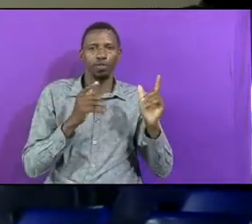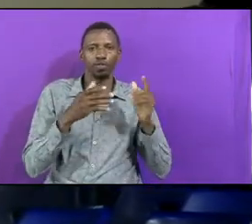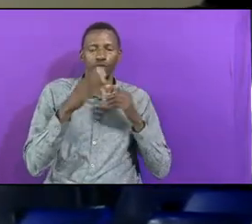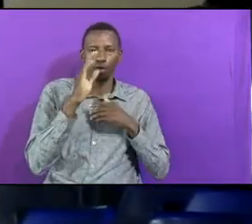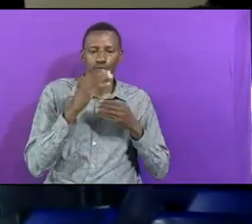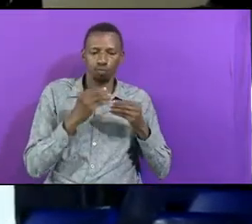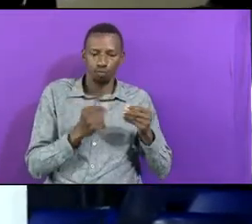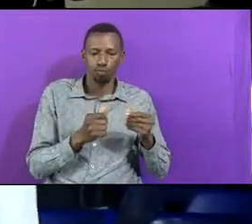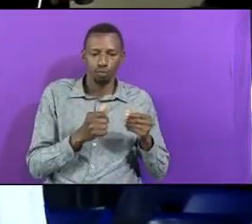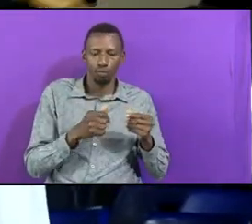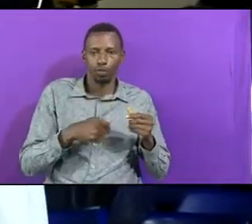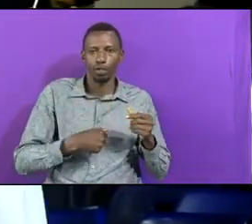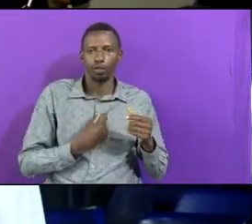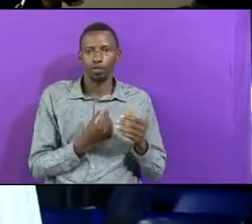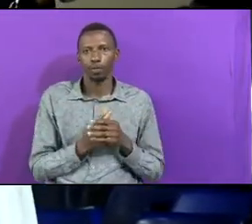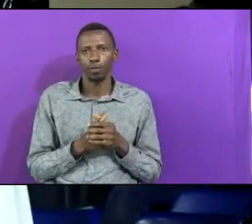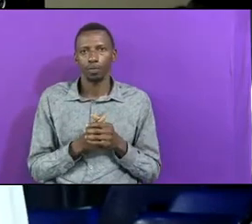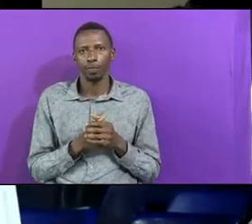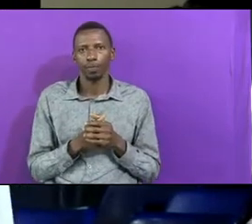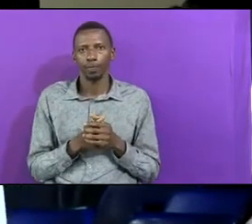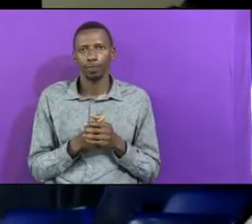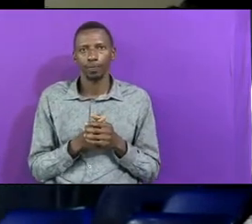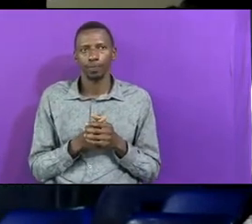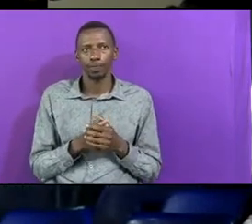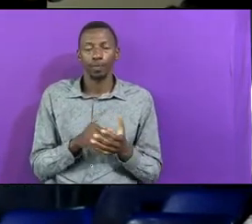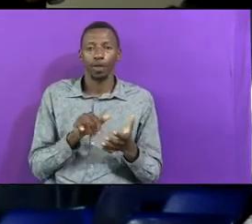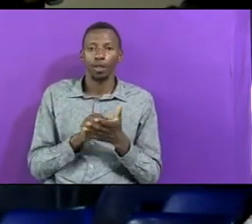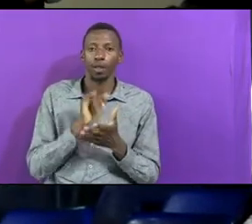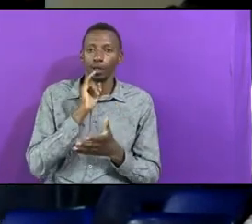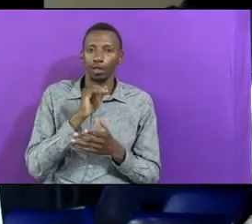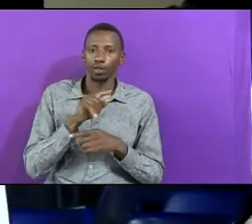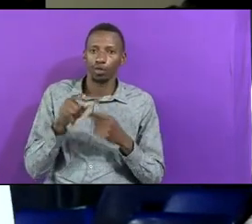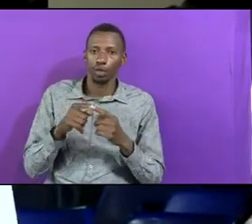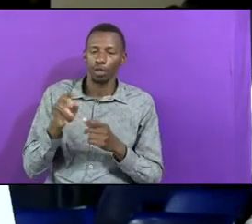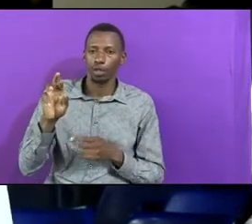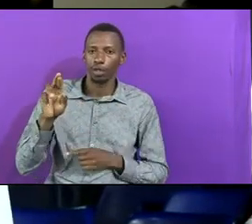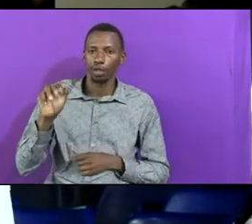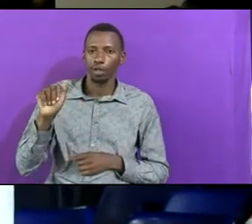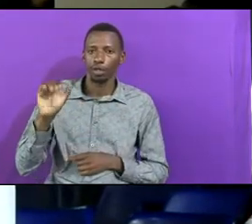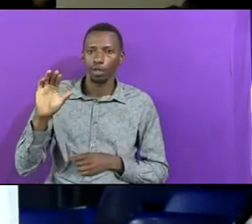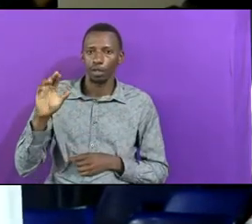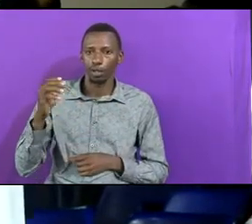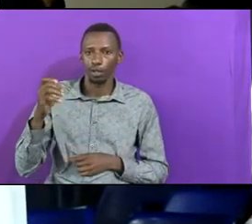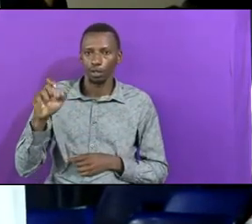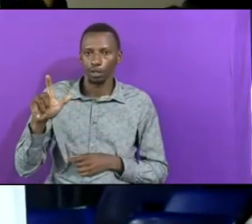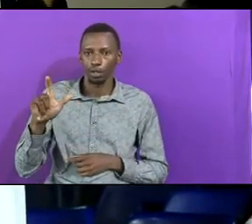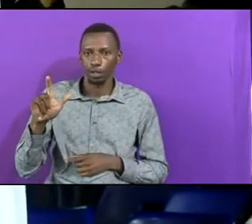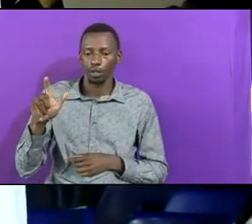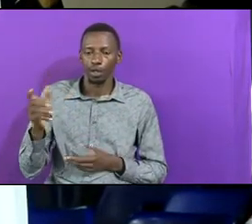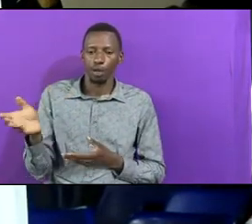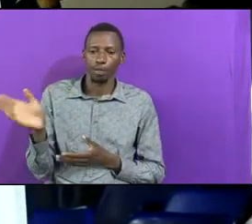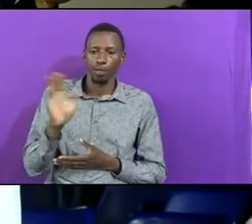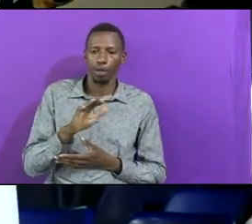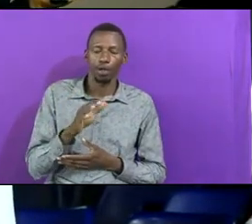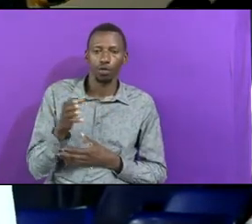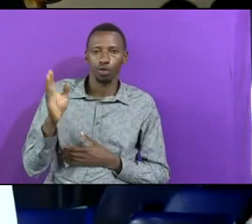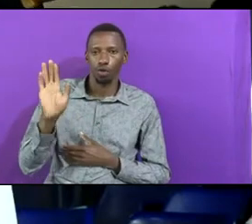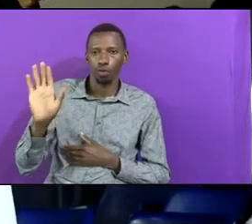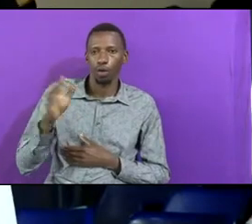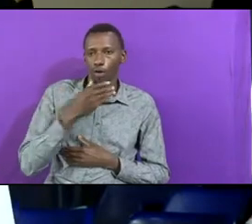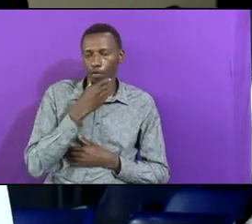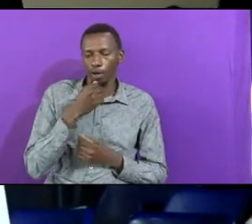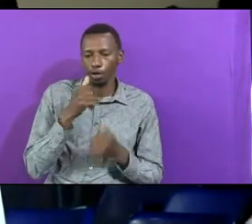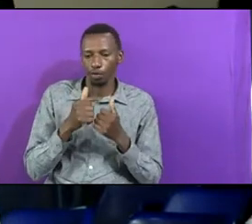When Rachel Gave Up The Gods Of His Father That She Stole In The Book Of Genesis Chapter 31